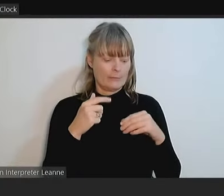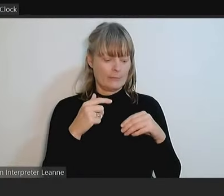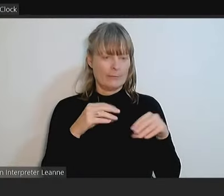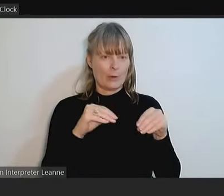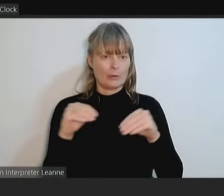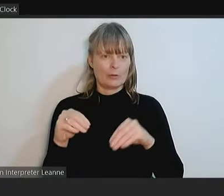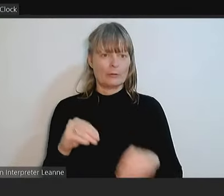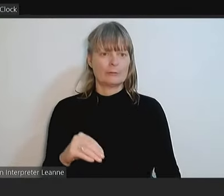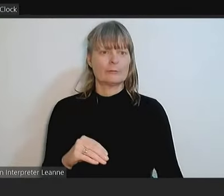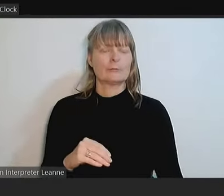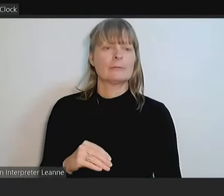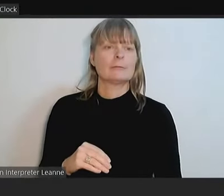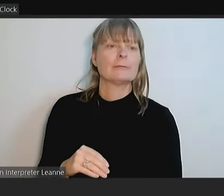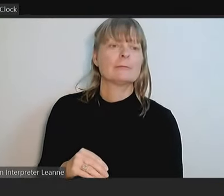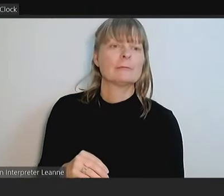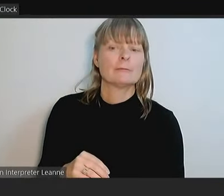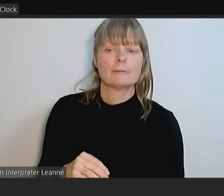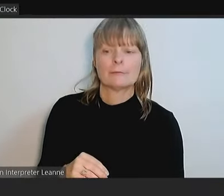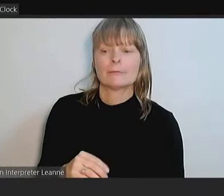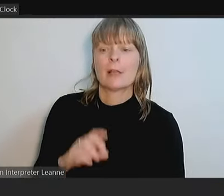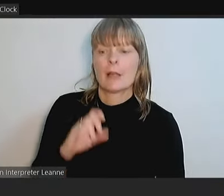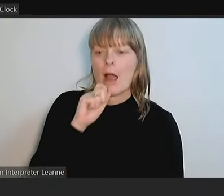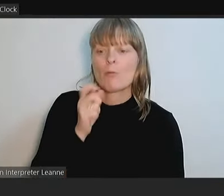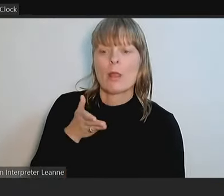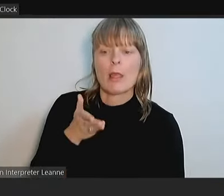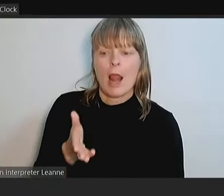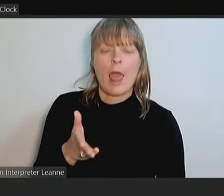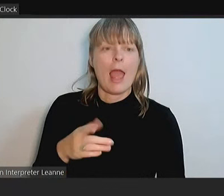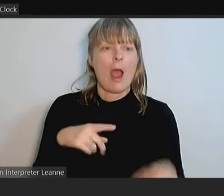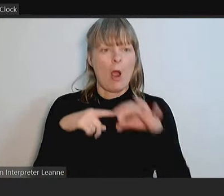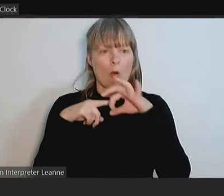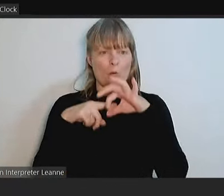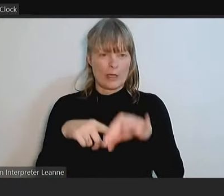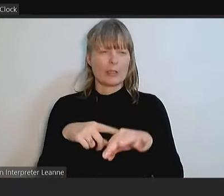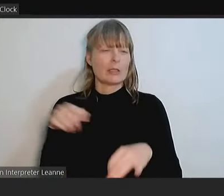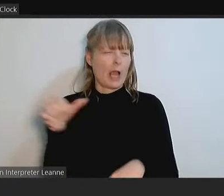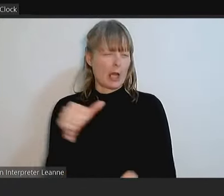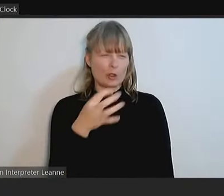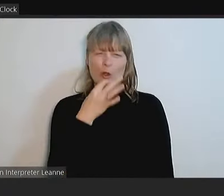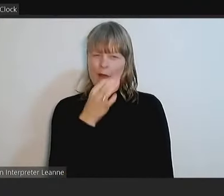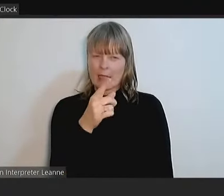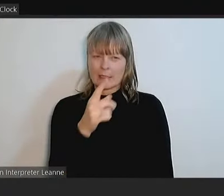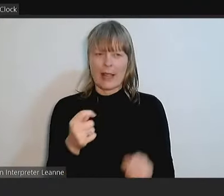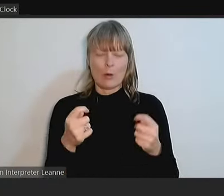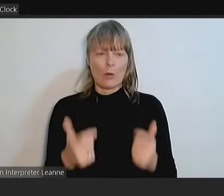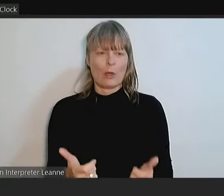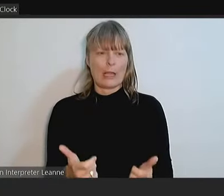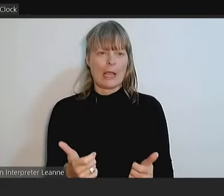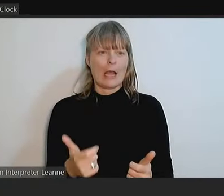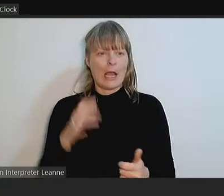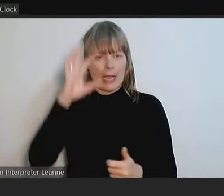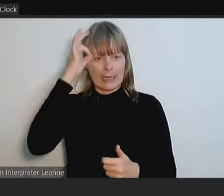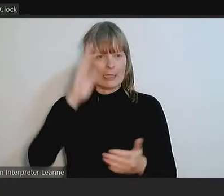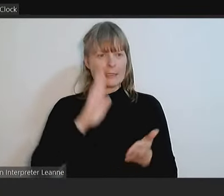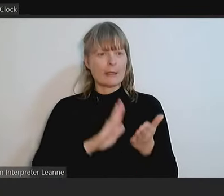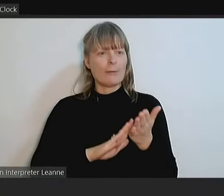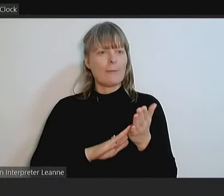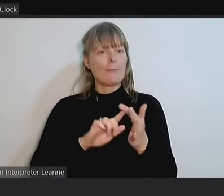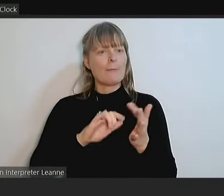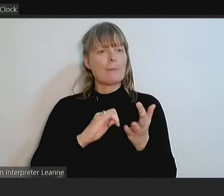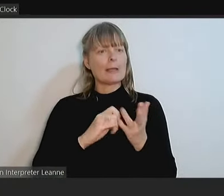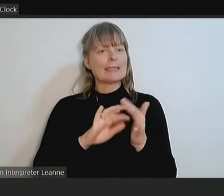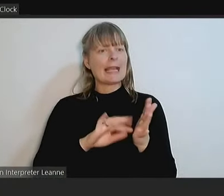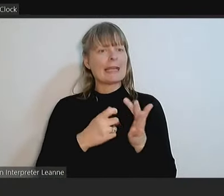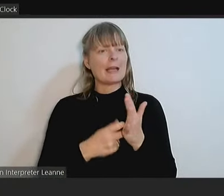I will allow questions because, as I said, it was unusual and I should have asked for that earlier. Councillor McConaughey. Councillor Thank you, Mayor Williams.